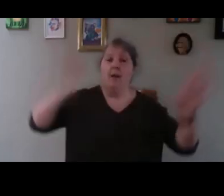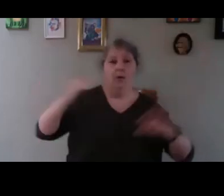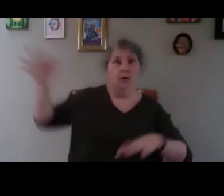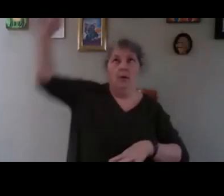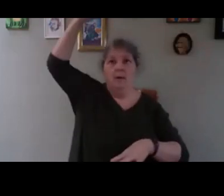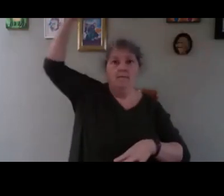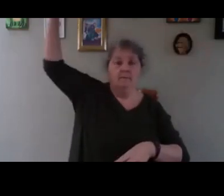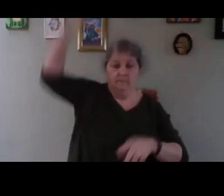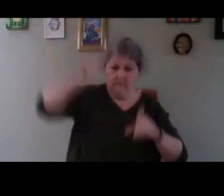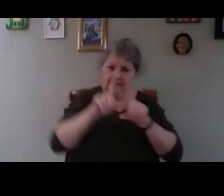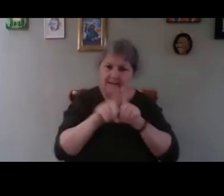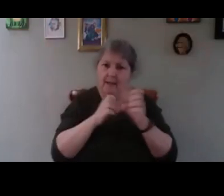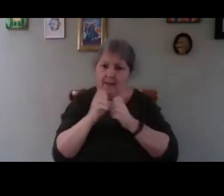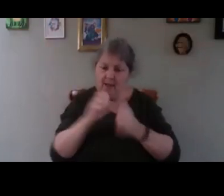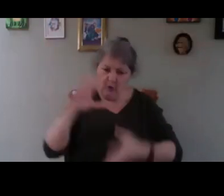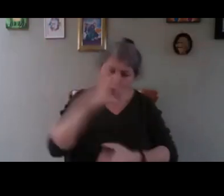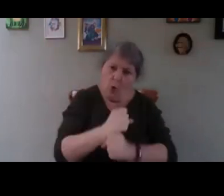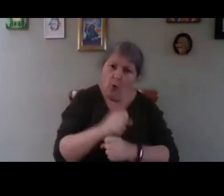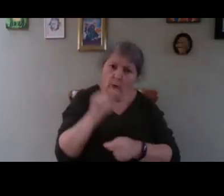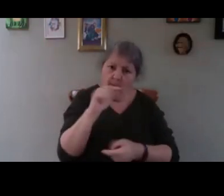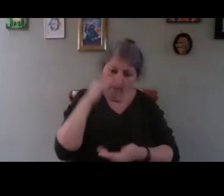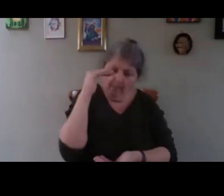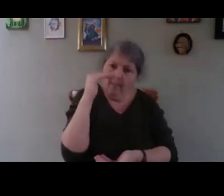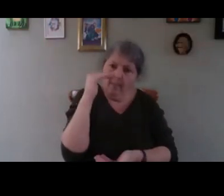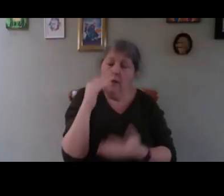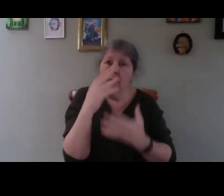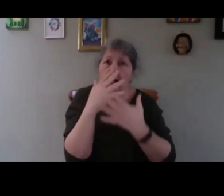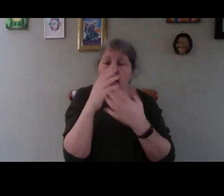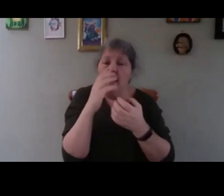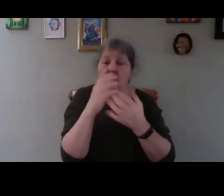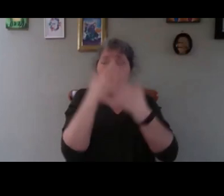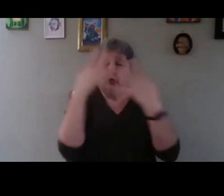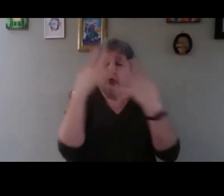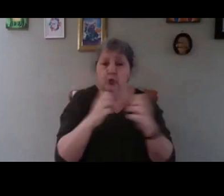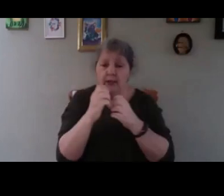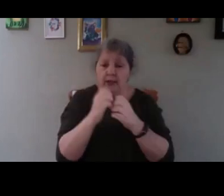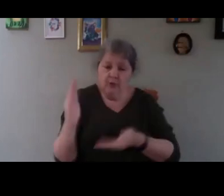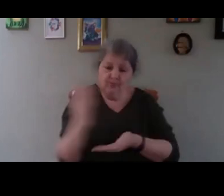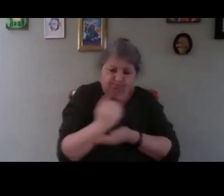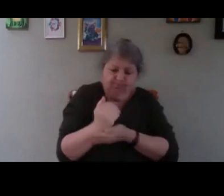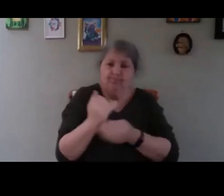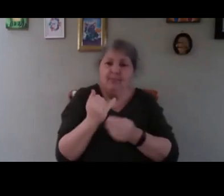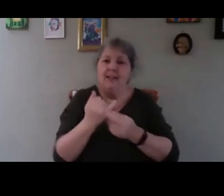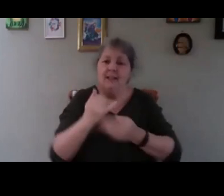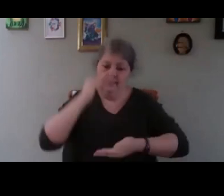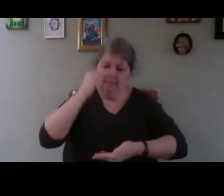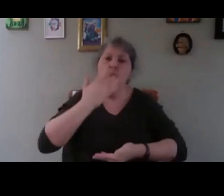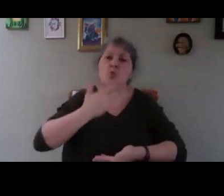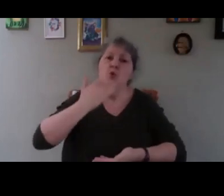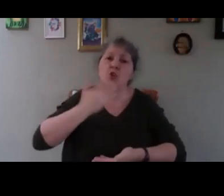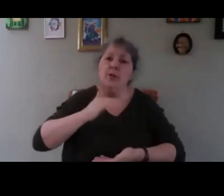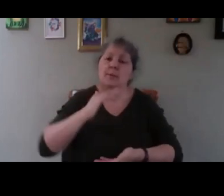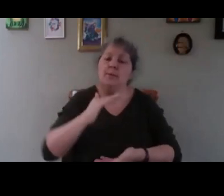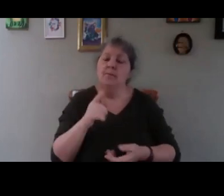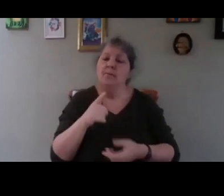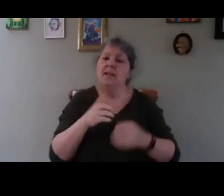it's a huge amount of energy stored in water and you can understand that if the energy